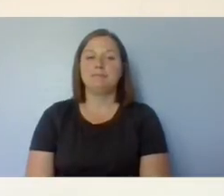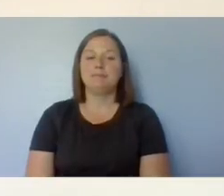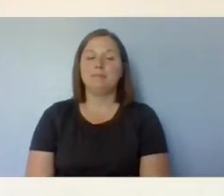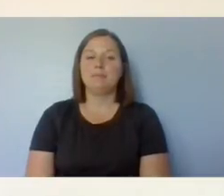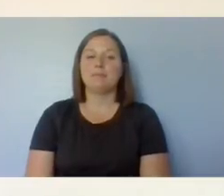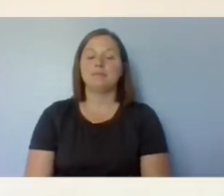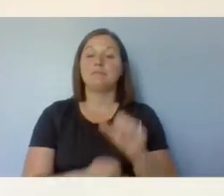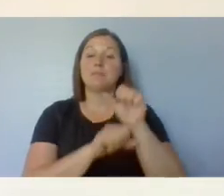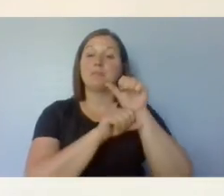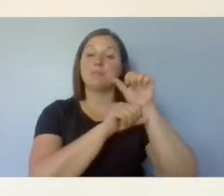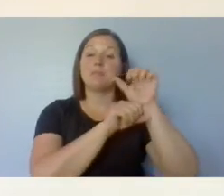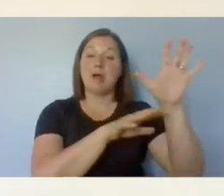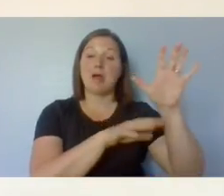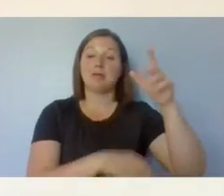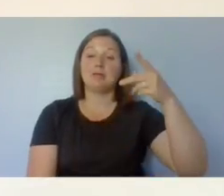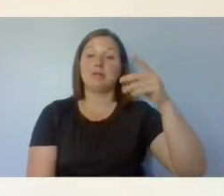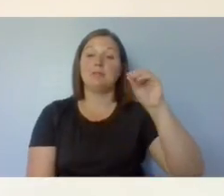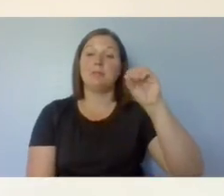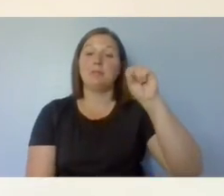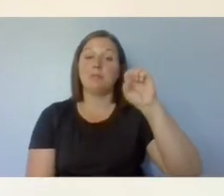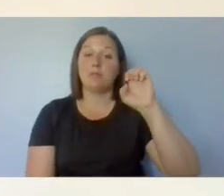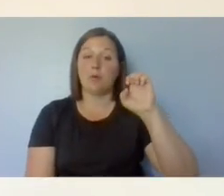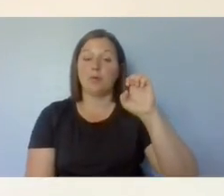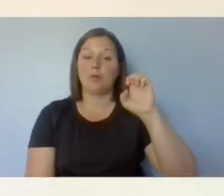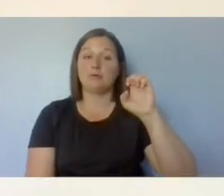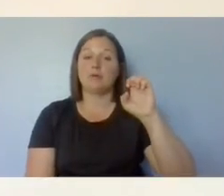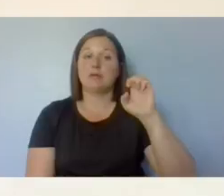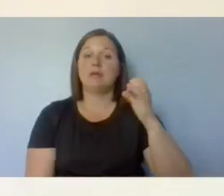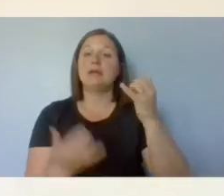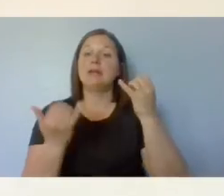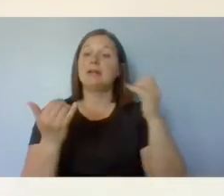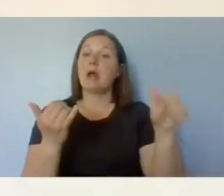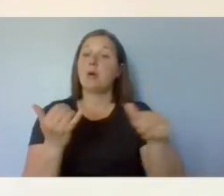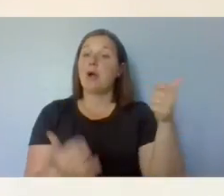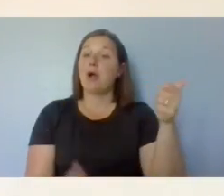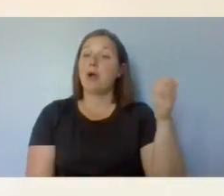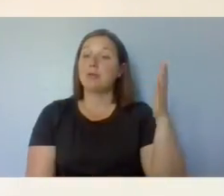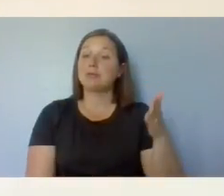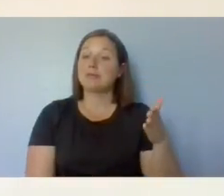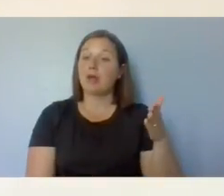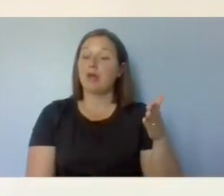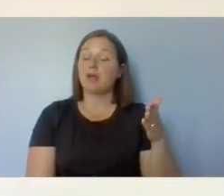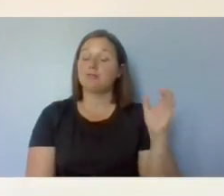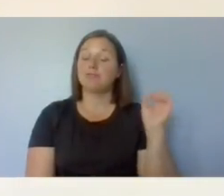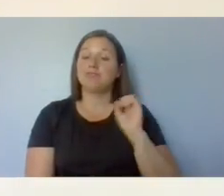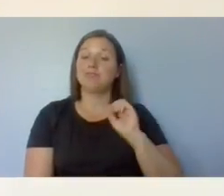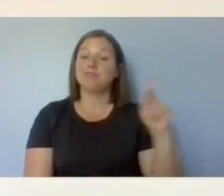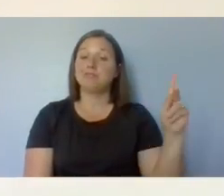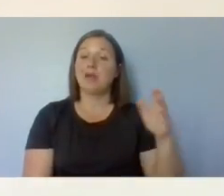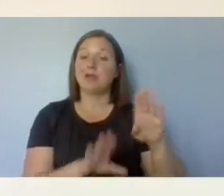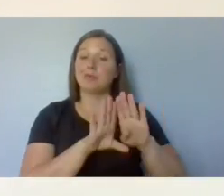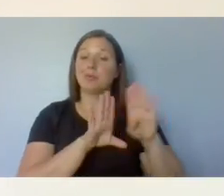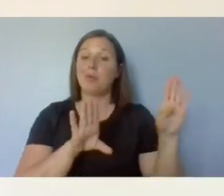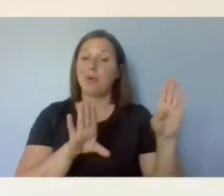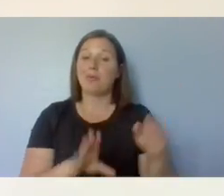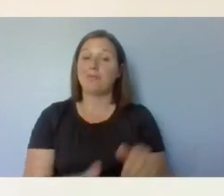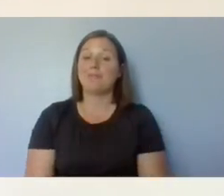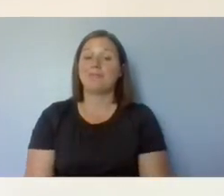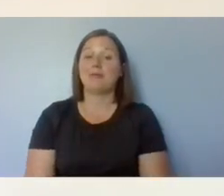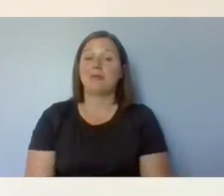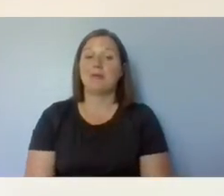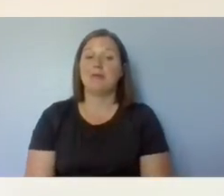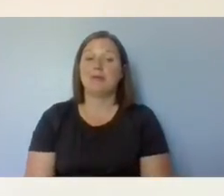Let's come back into our wall dog before we take the other side. Turn back to the wall. Walk your feet away.